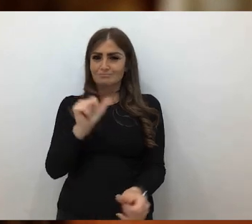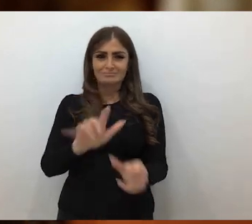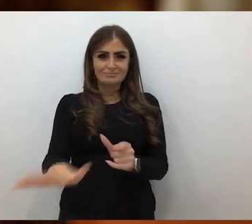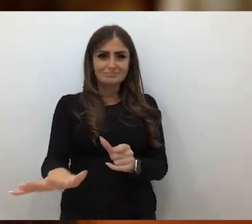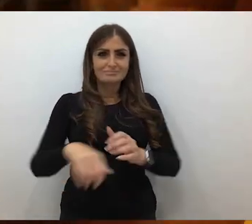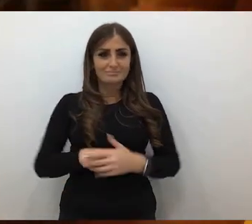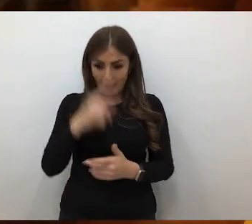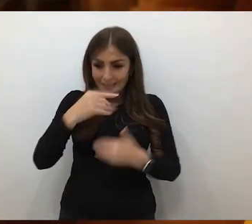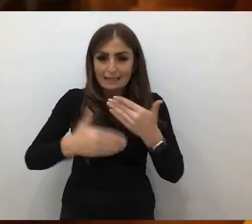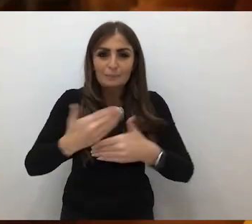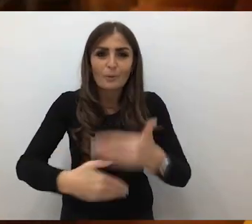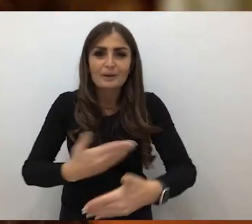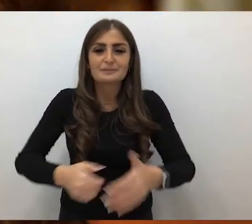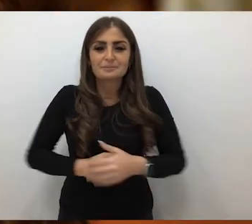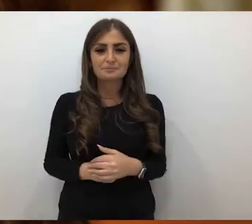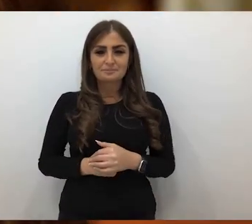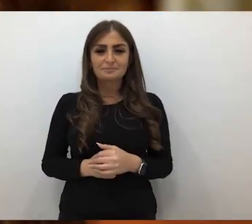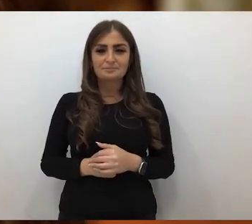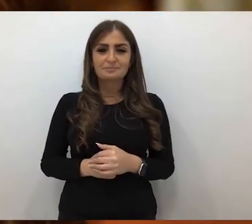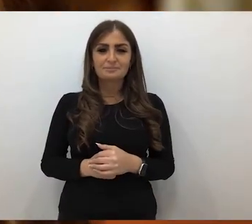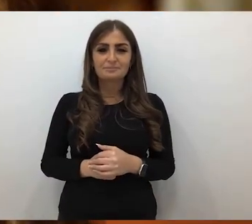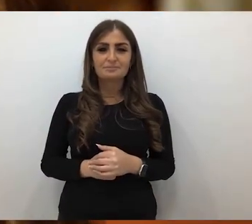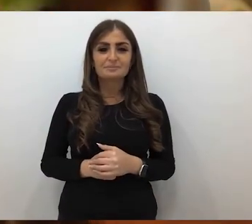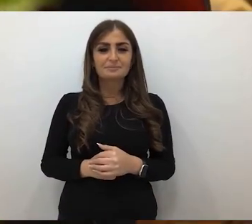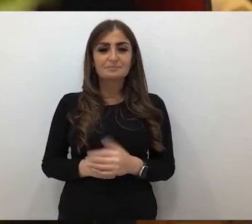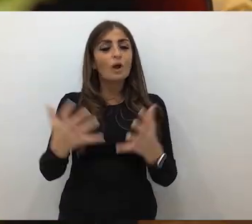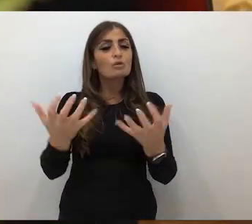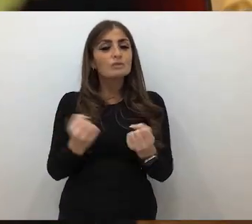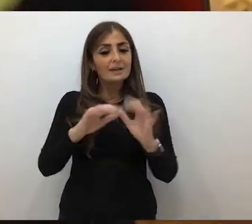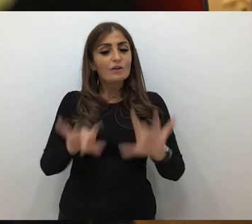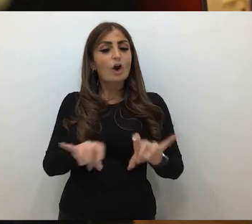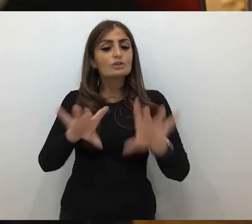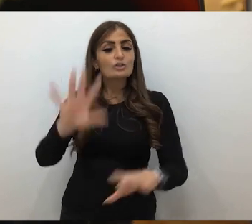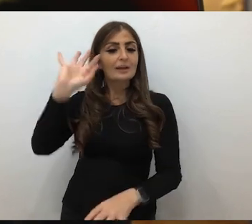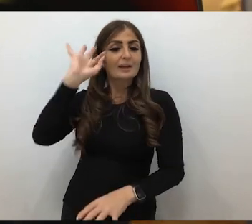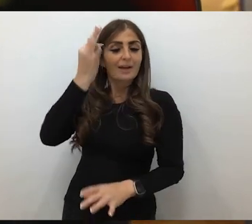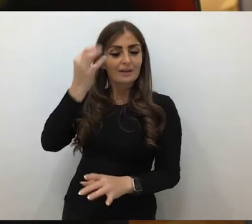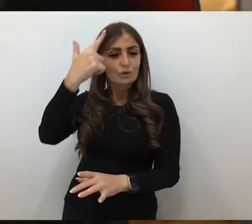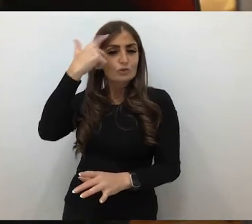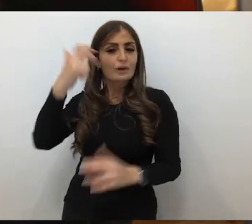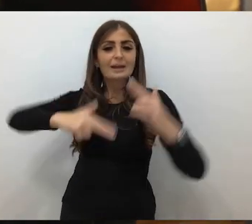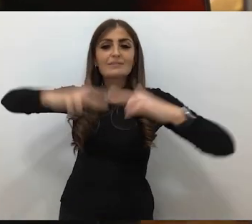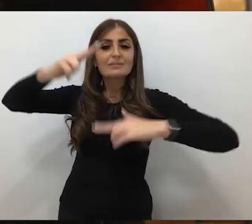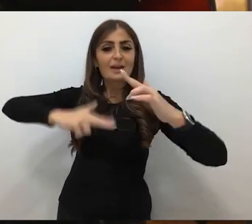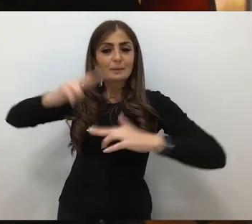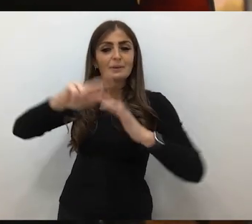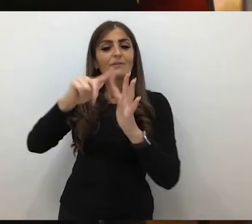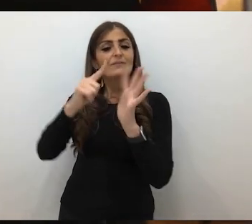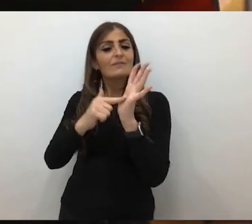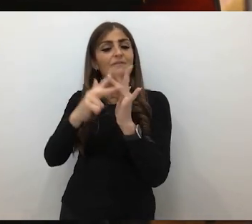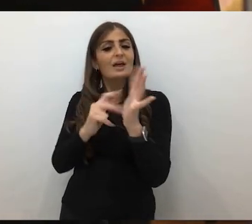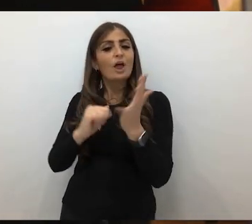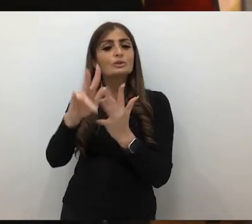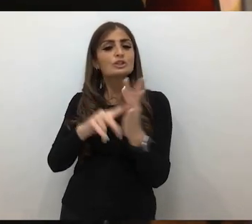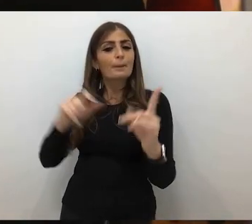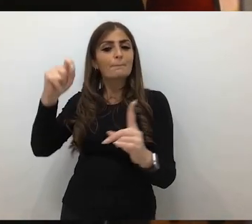is great, I could keep doing this. I was the recipient of an Australia Council Creative Development Fellowship and I've been doing